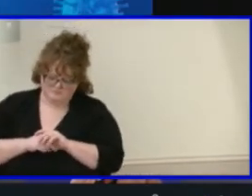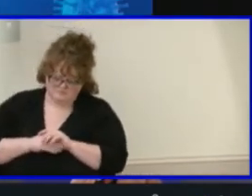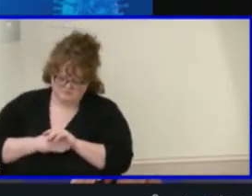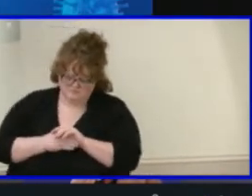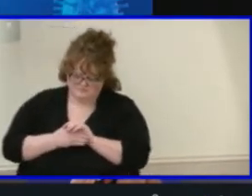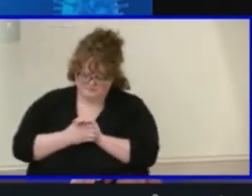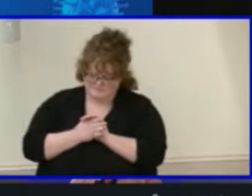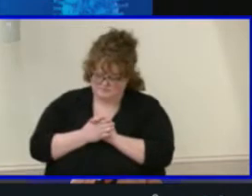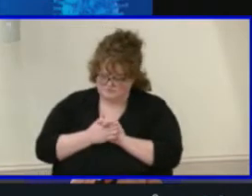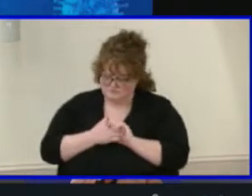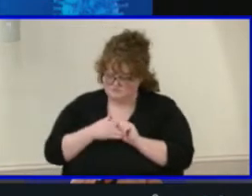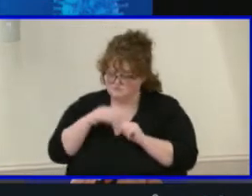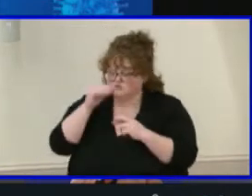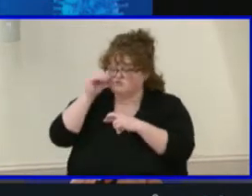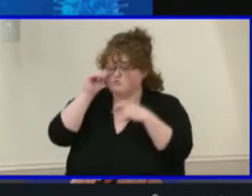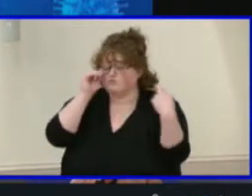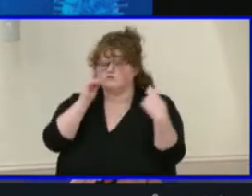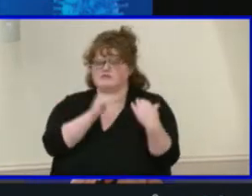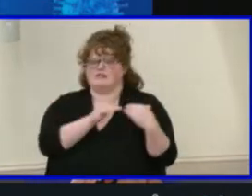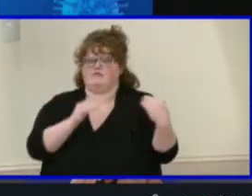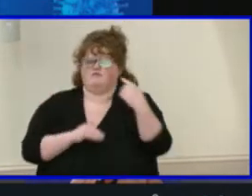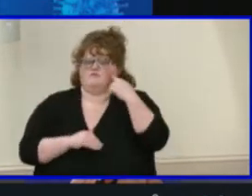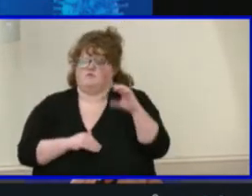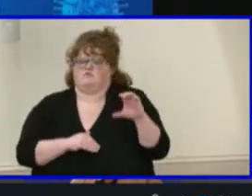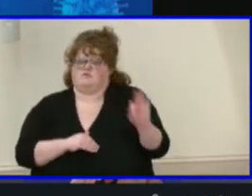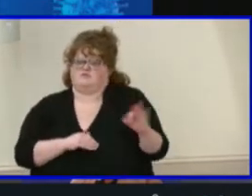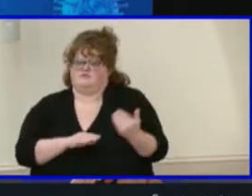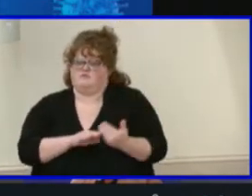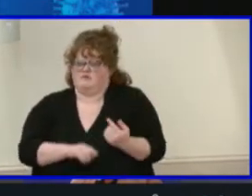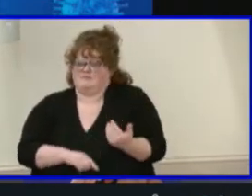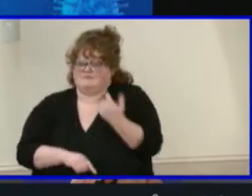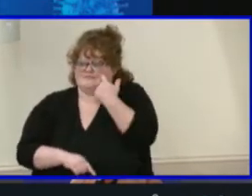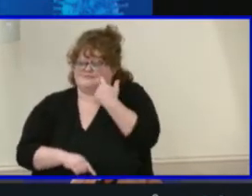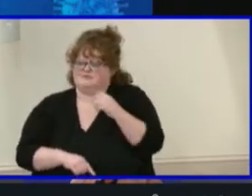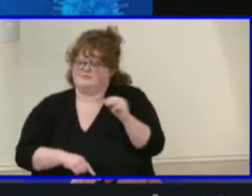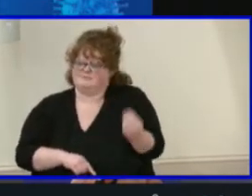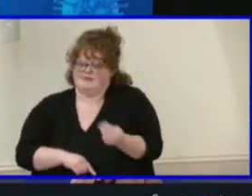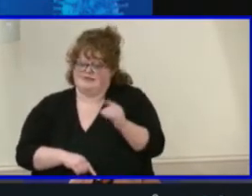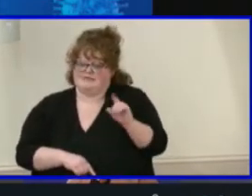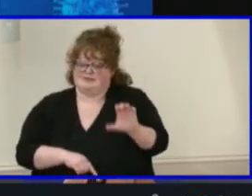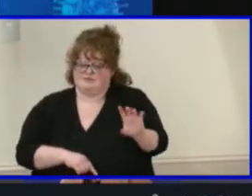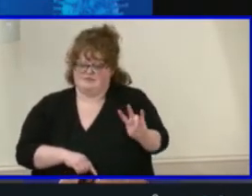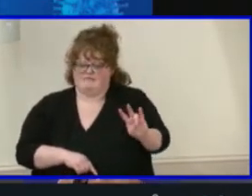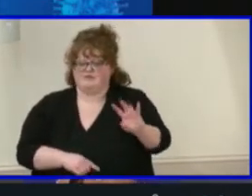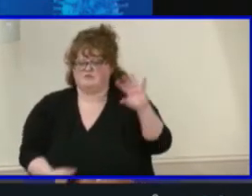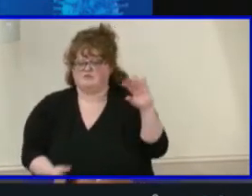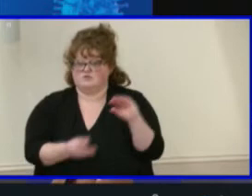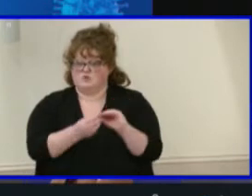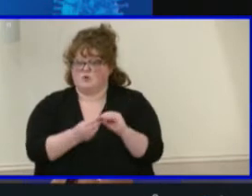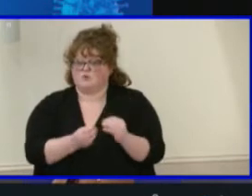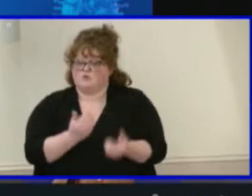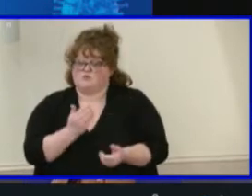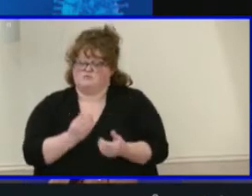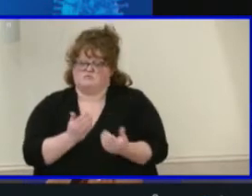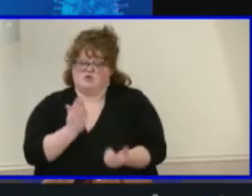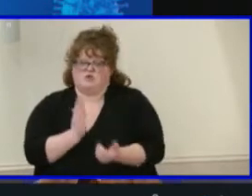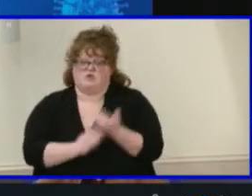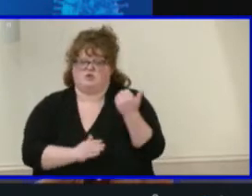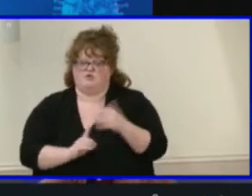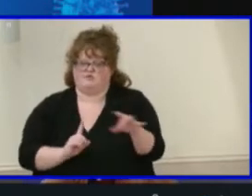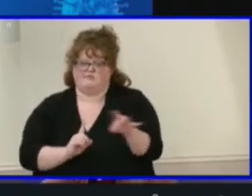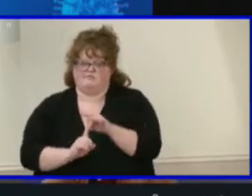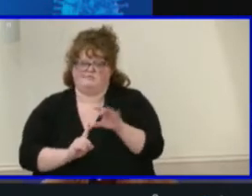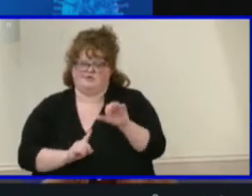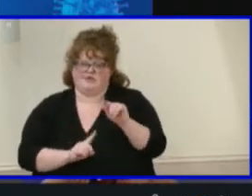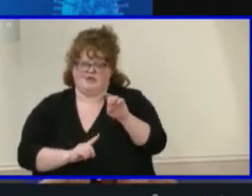Here are the risk levels for Chesterfield for Monday, December 7th. The total number of new cases per 100,000 persons for the last 14